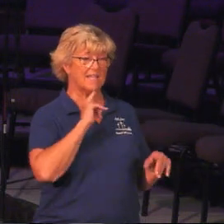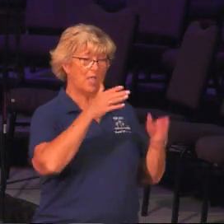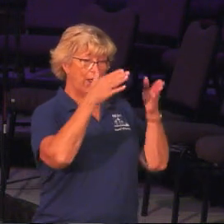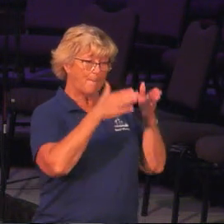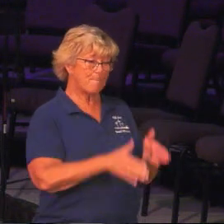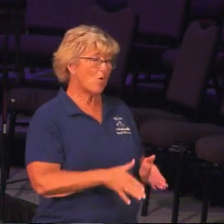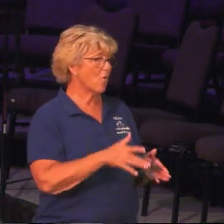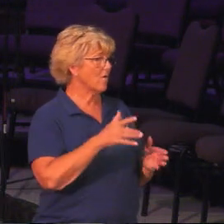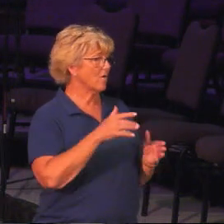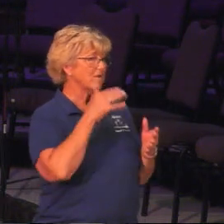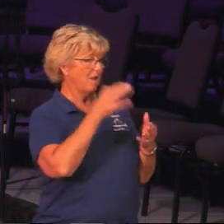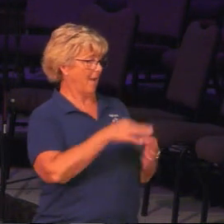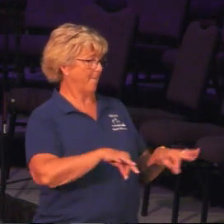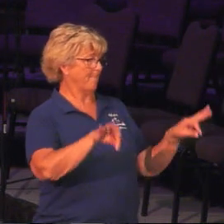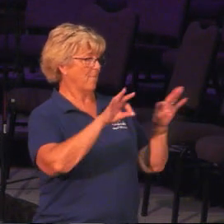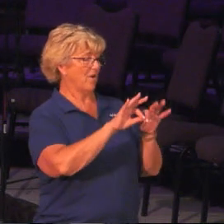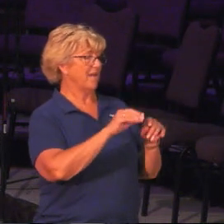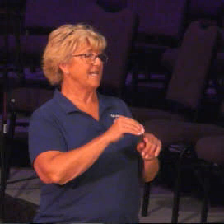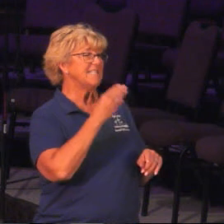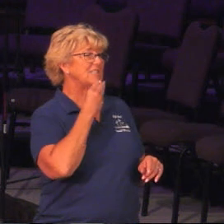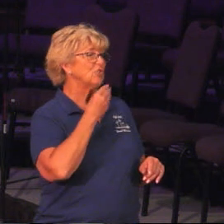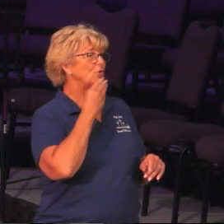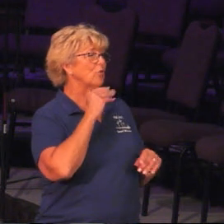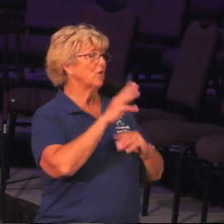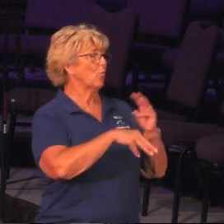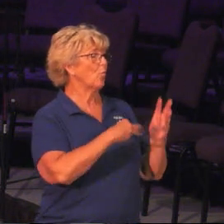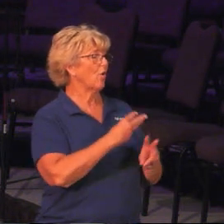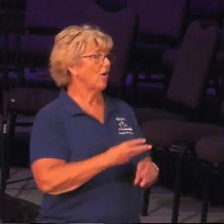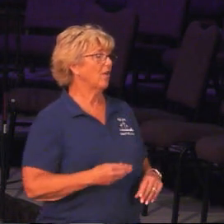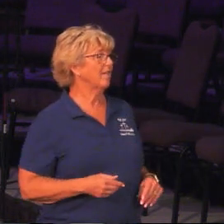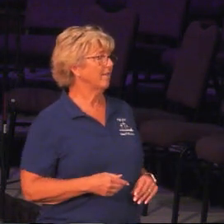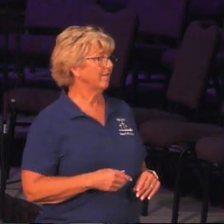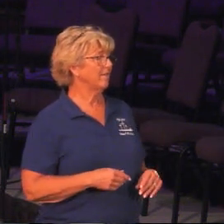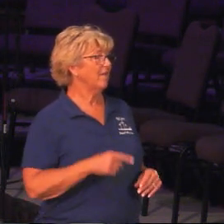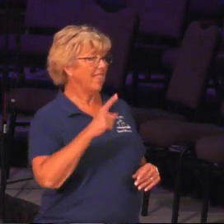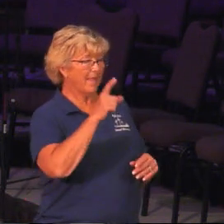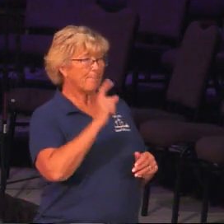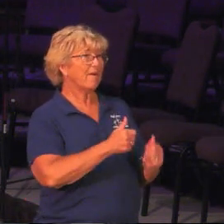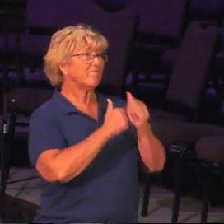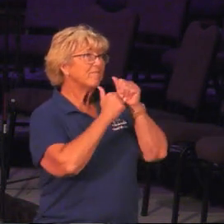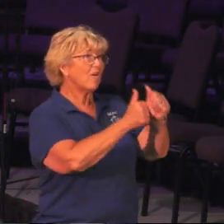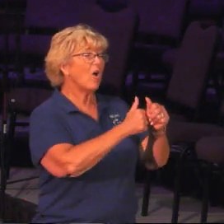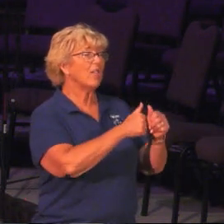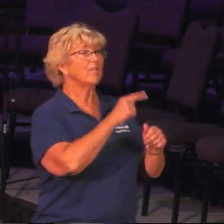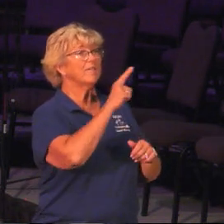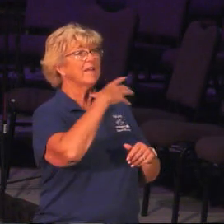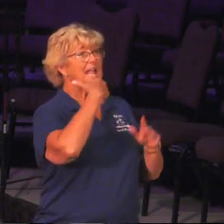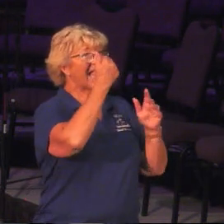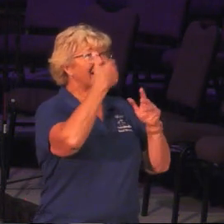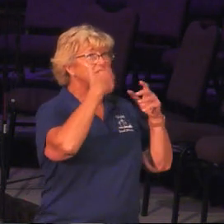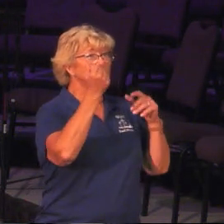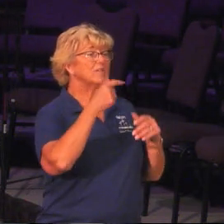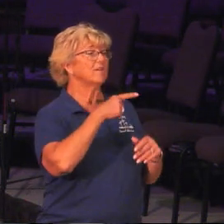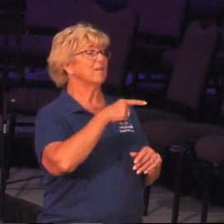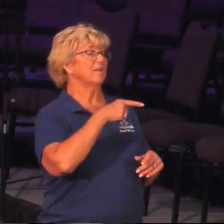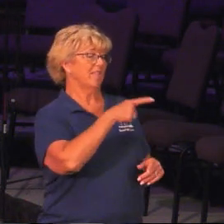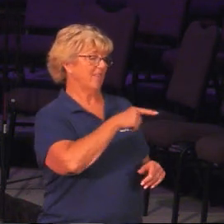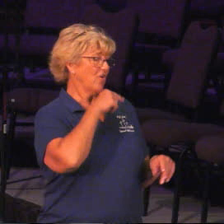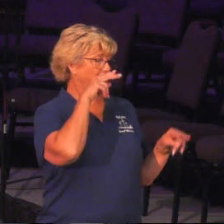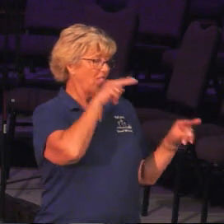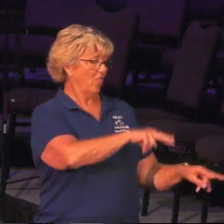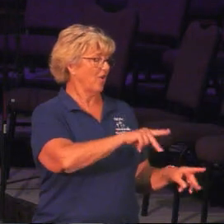of no importance in Jewish society. Subject to the authority of his elders, not taken seriously and looked at as a